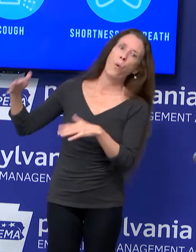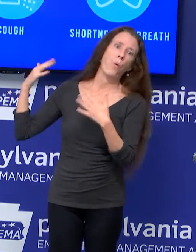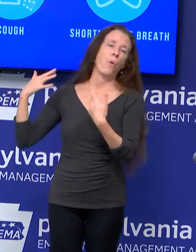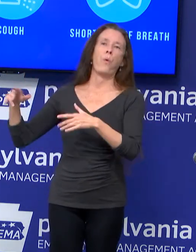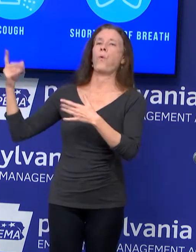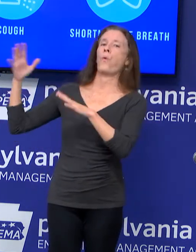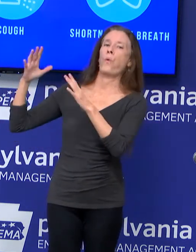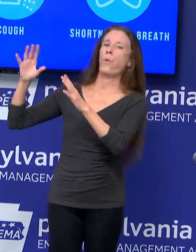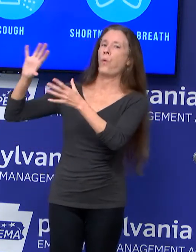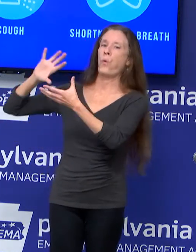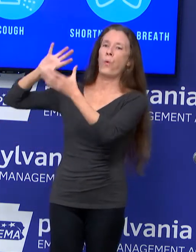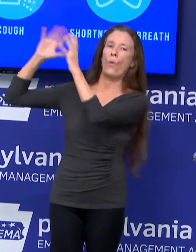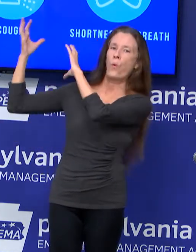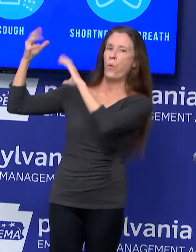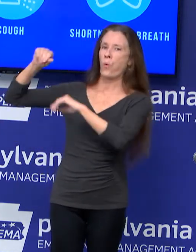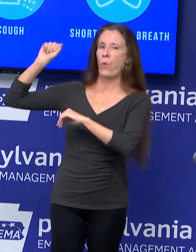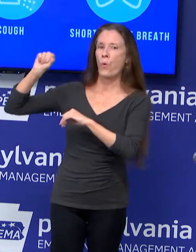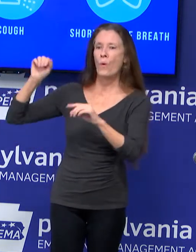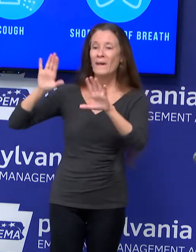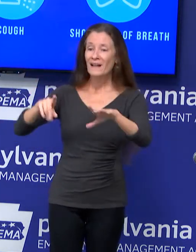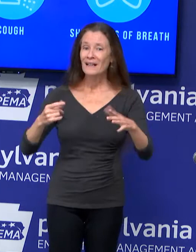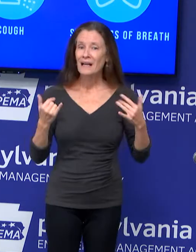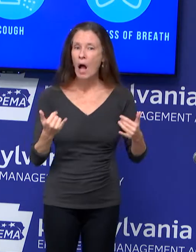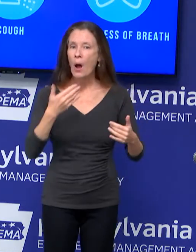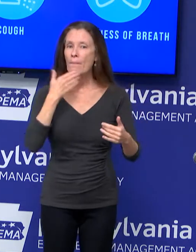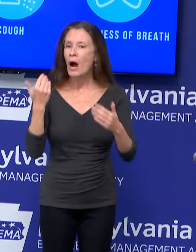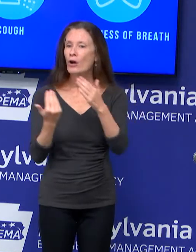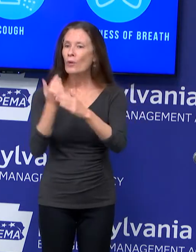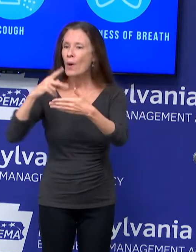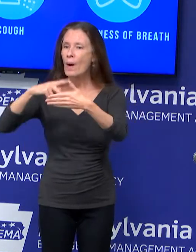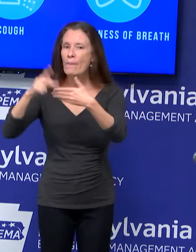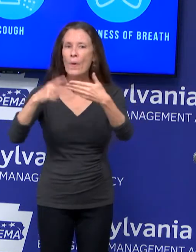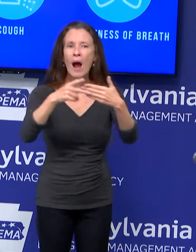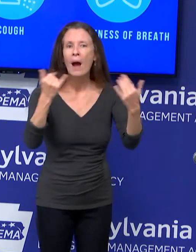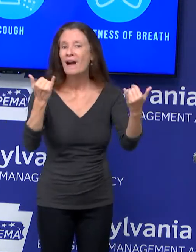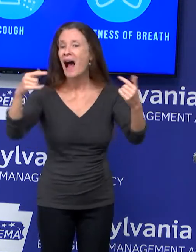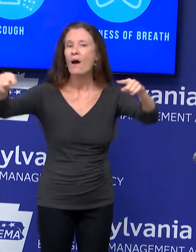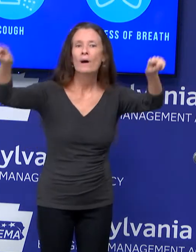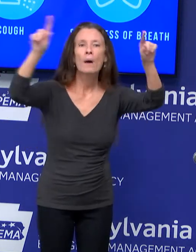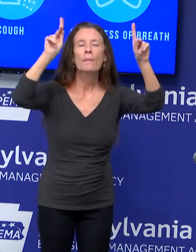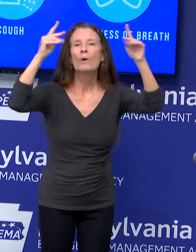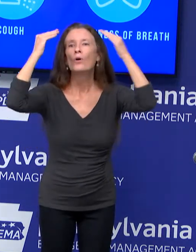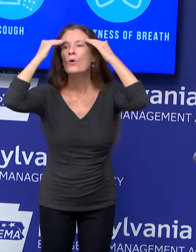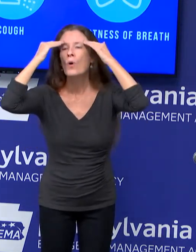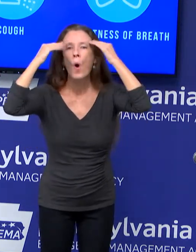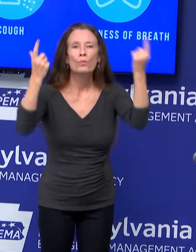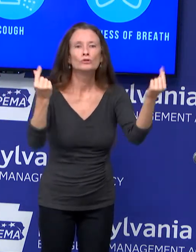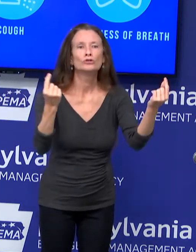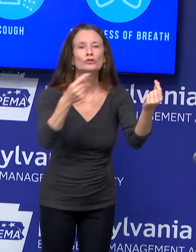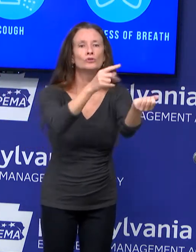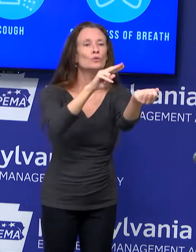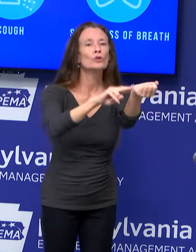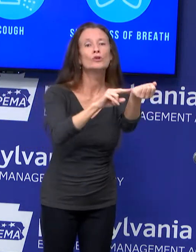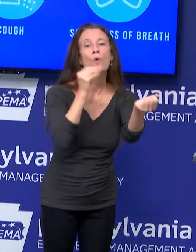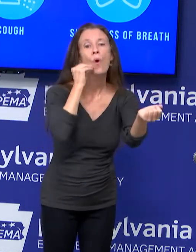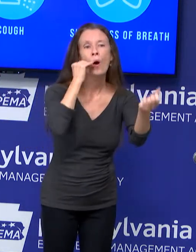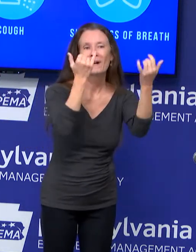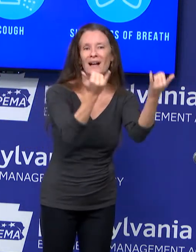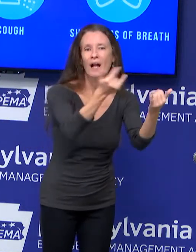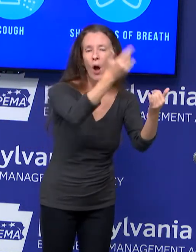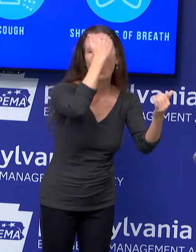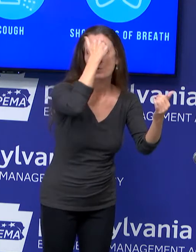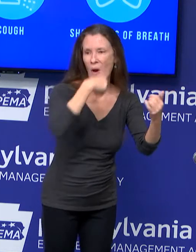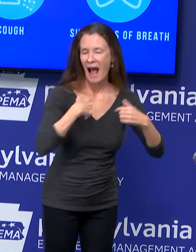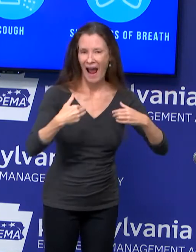we have new programs in terms of long-term care living facilities, the regional collaborative program or RIC program, which is helping us in those